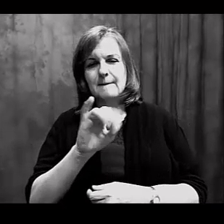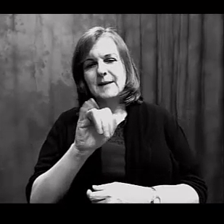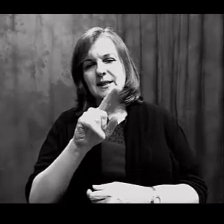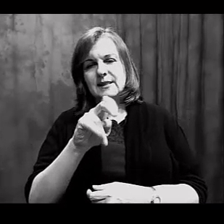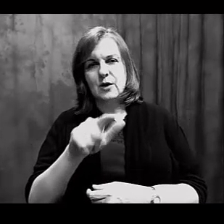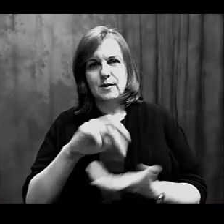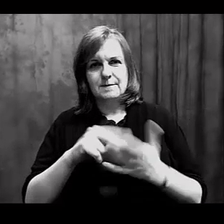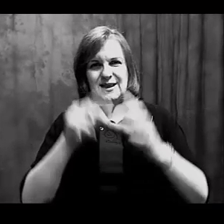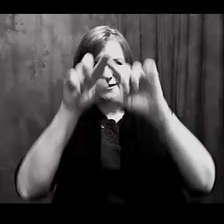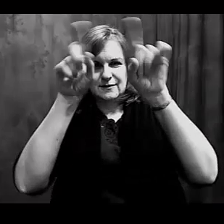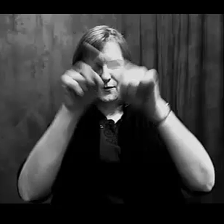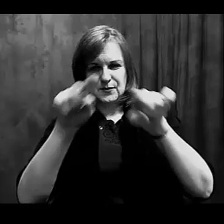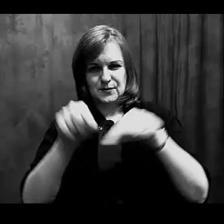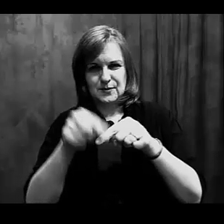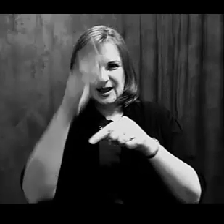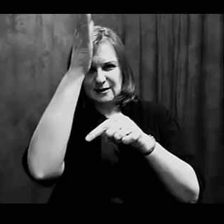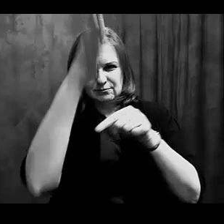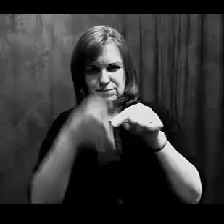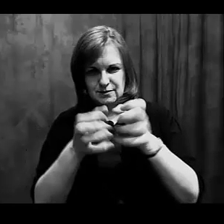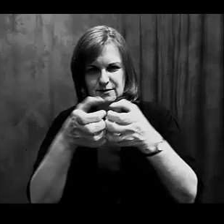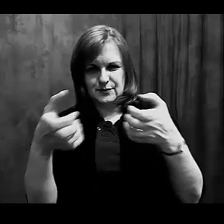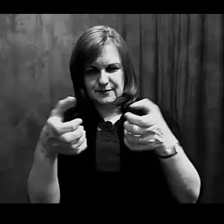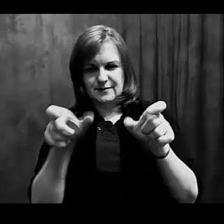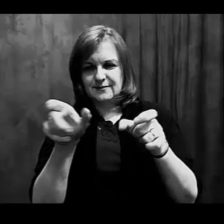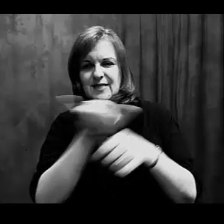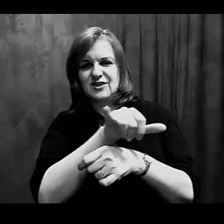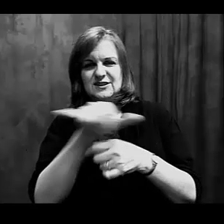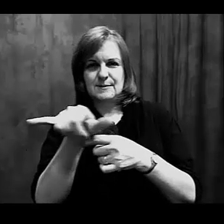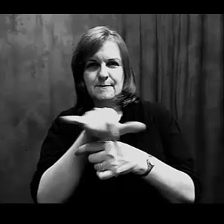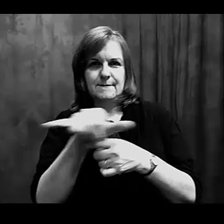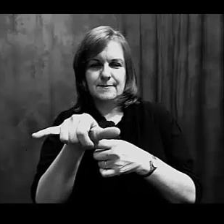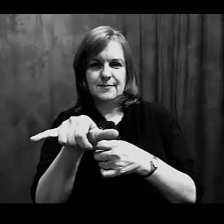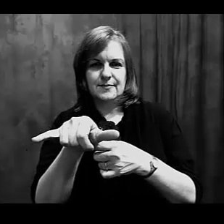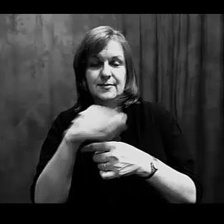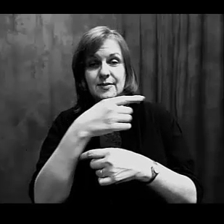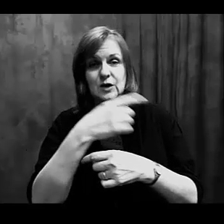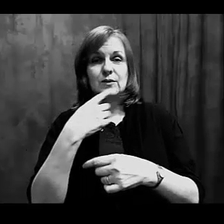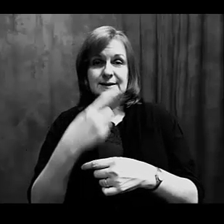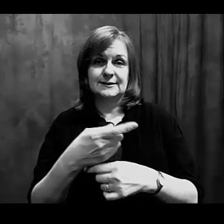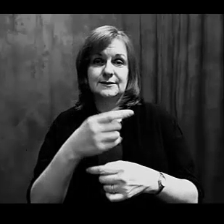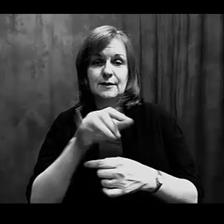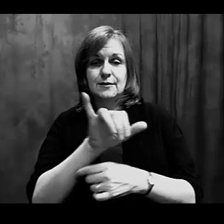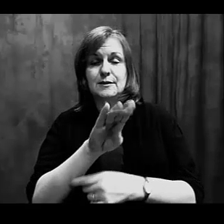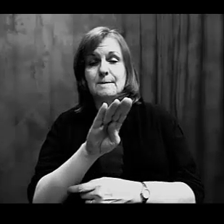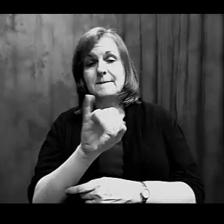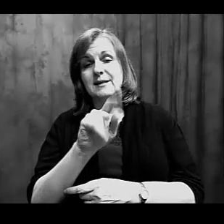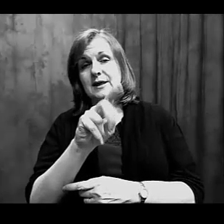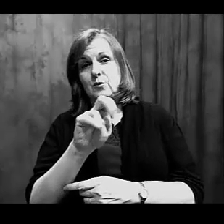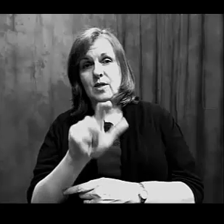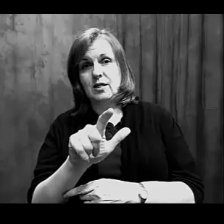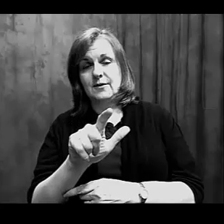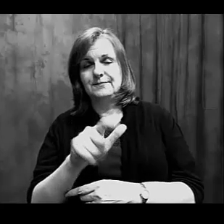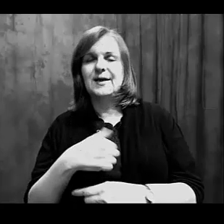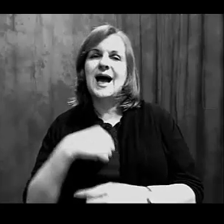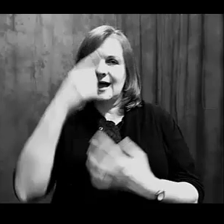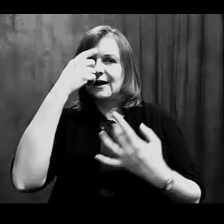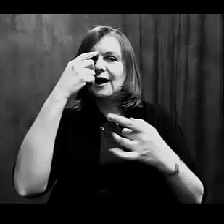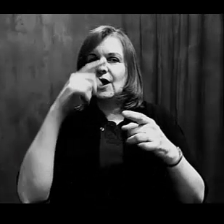bilateral means I can split this thing in half and it has two equal sides. Well there it sits, right?